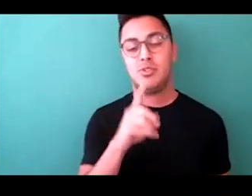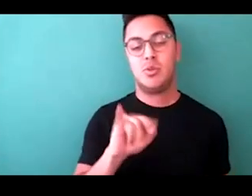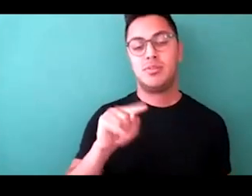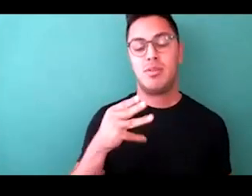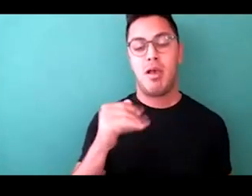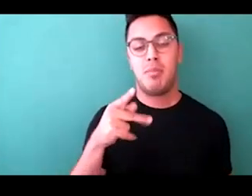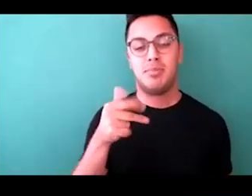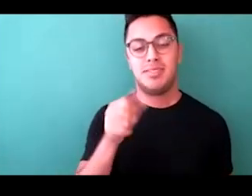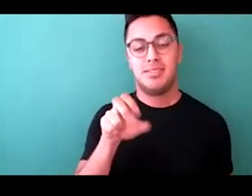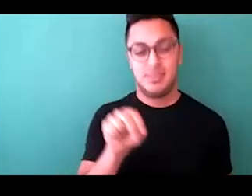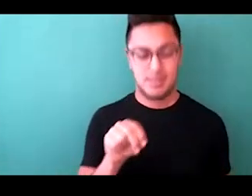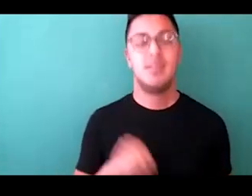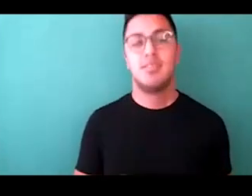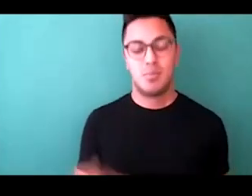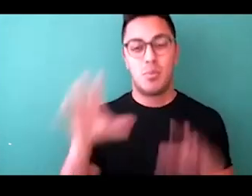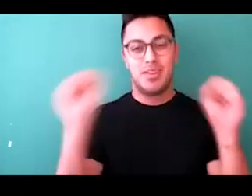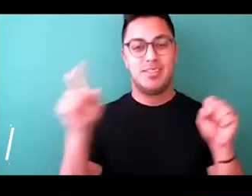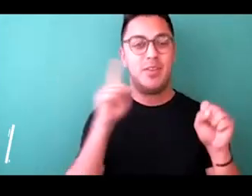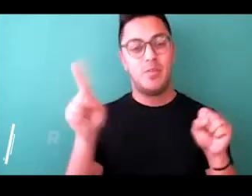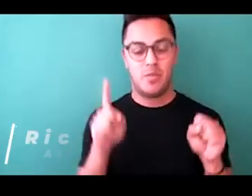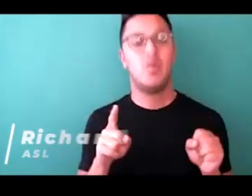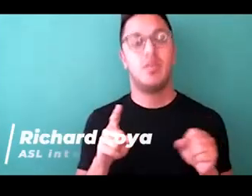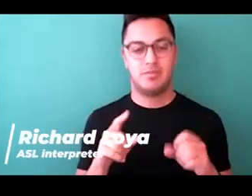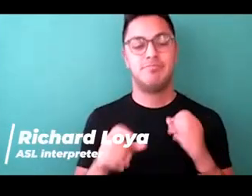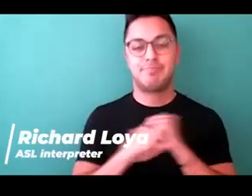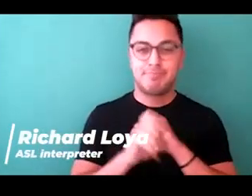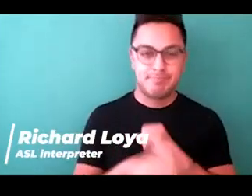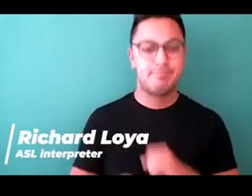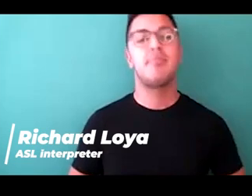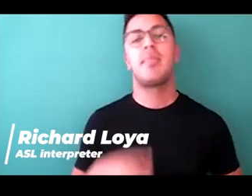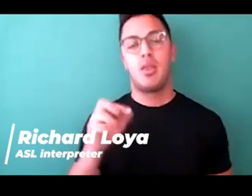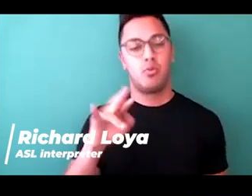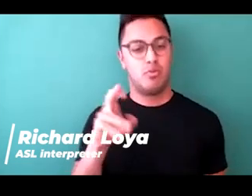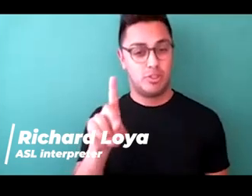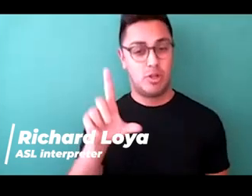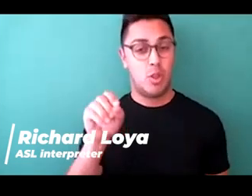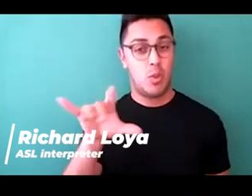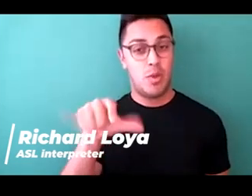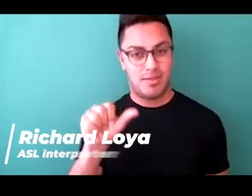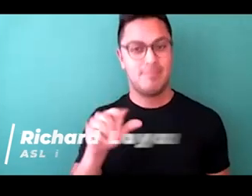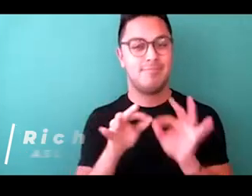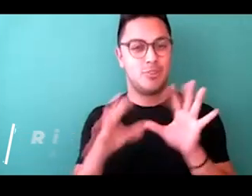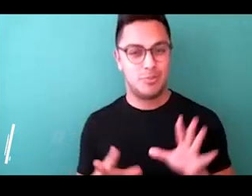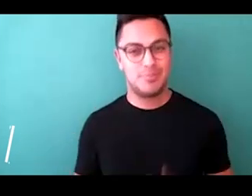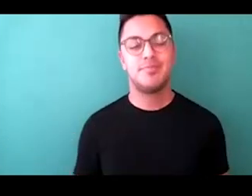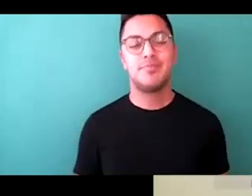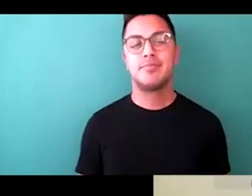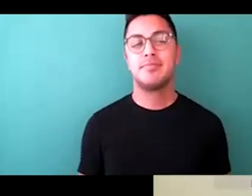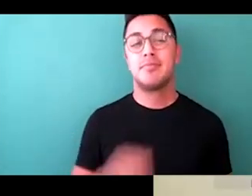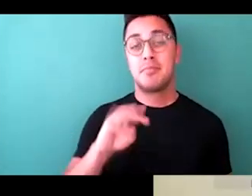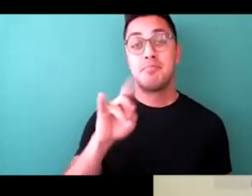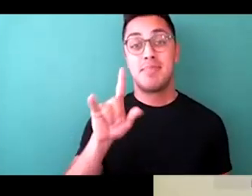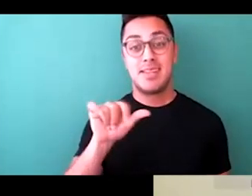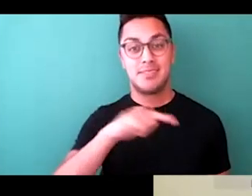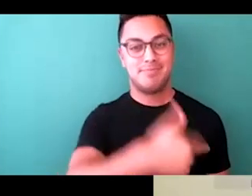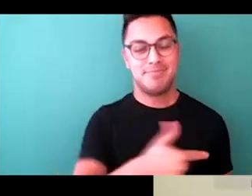and Richard Loya, who is an ASL interpreter. Now it's my pleasure to hand it over to Mindy. Thank you so much,